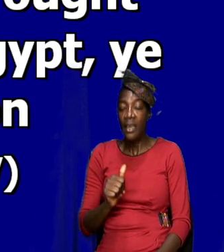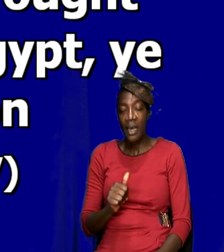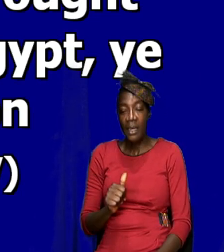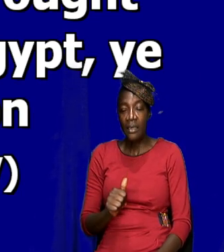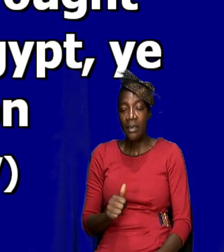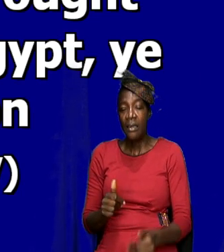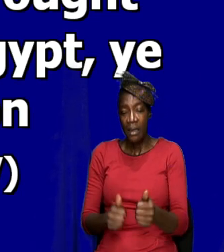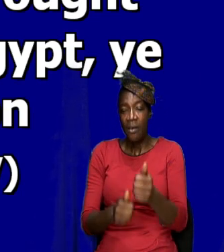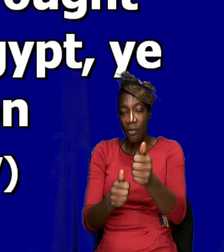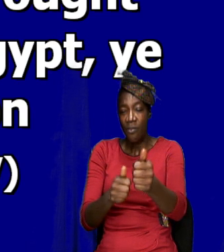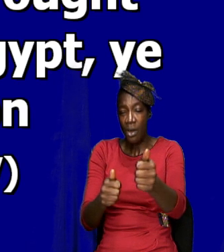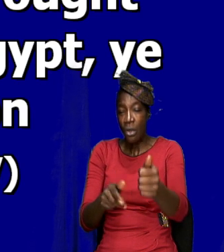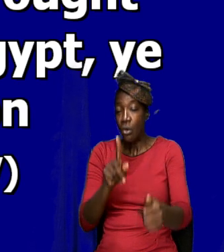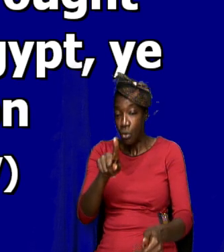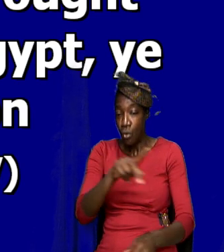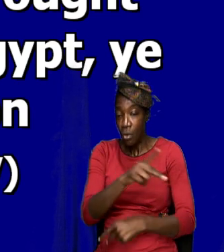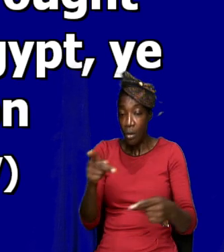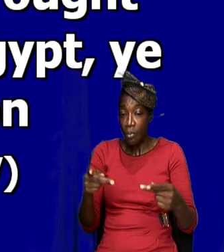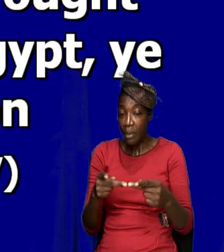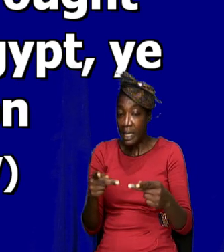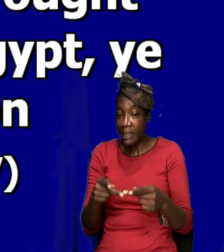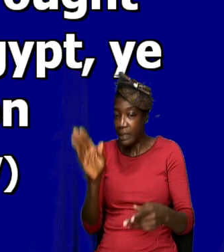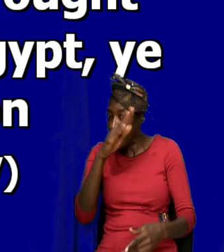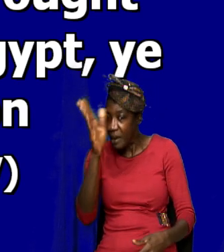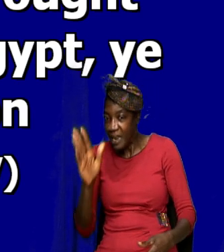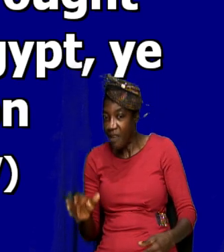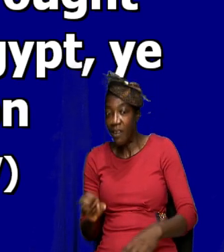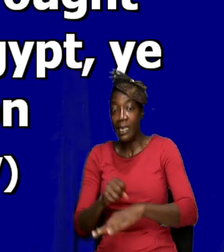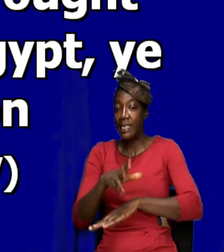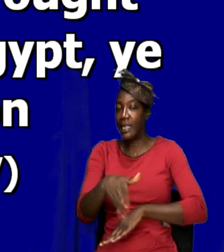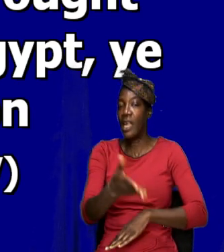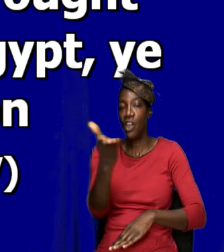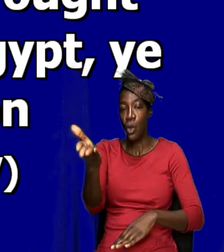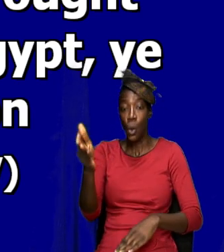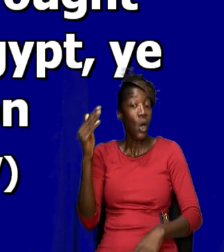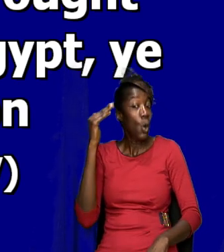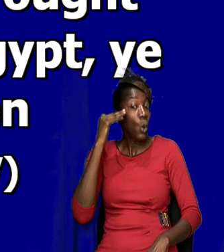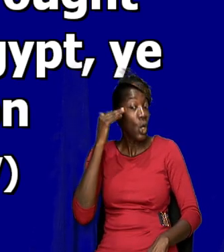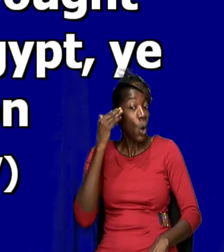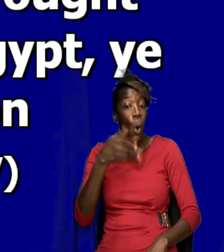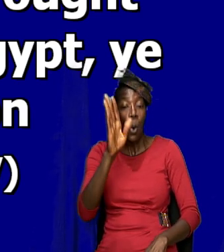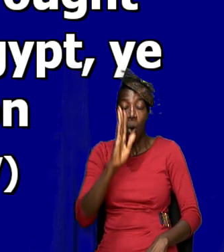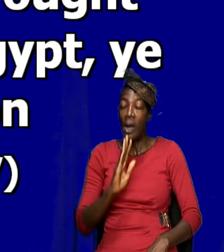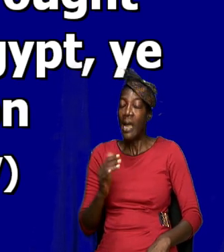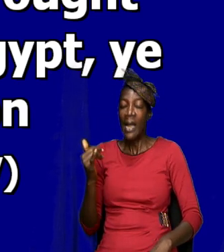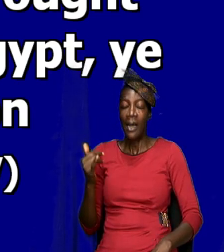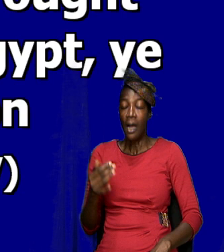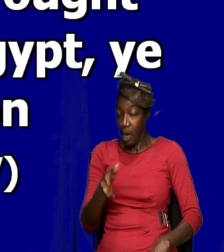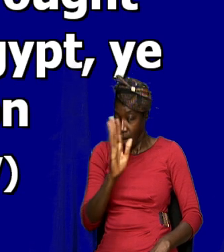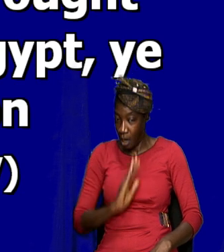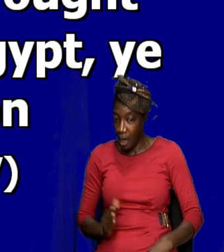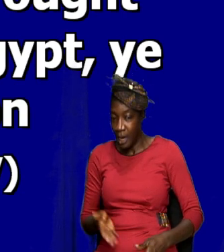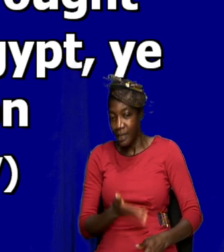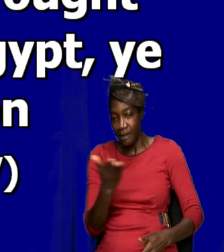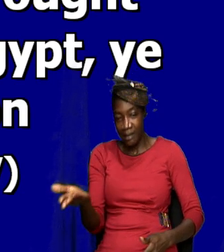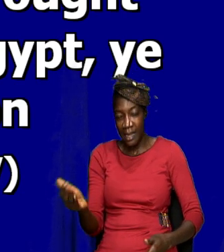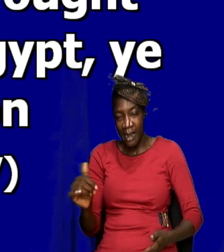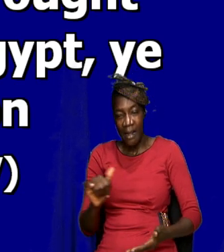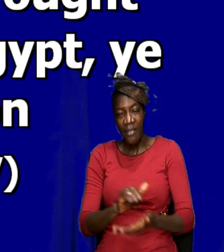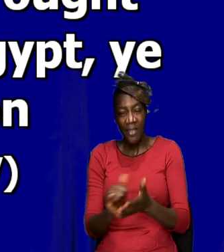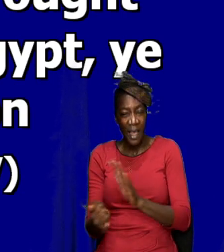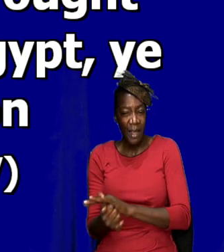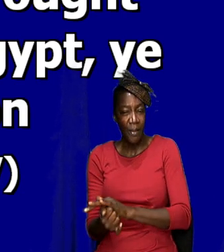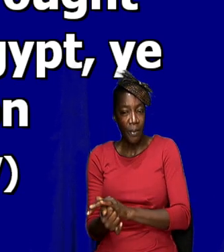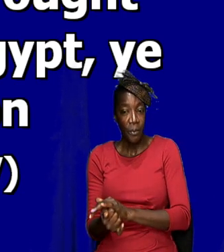that he didn't send you. And we know, we know that if God is there, then the supernatural